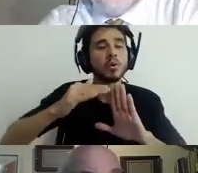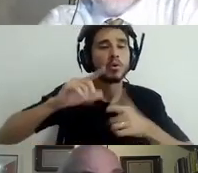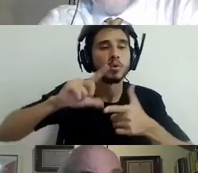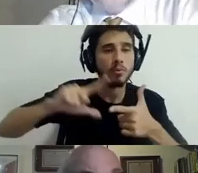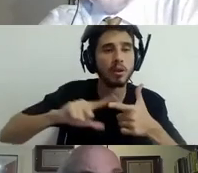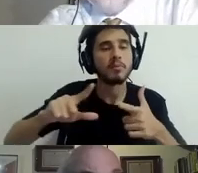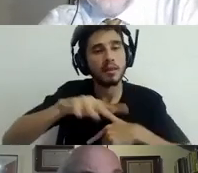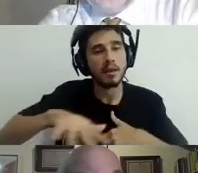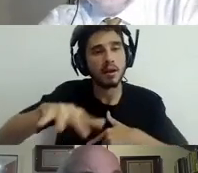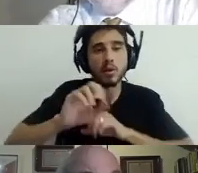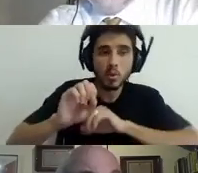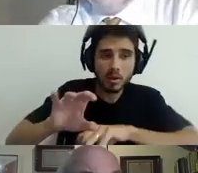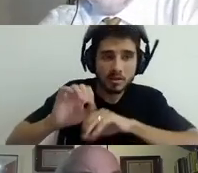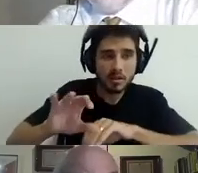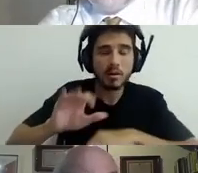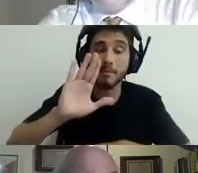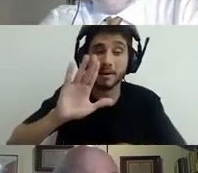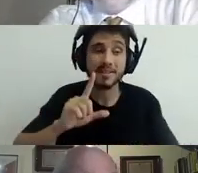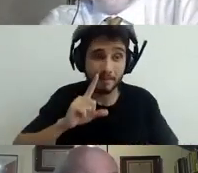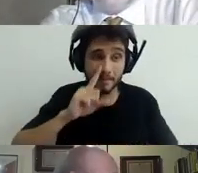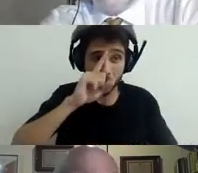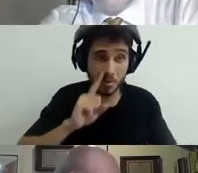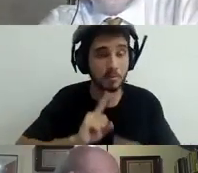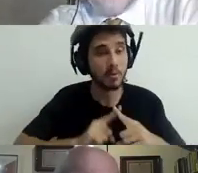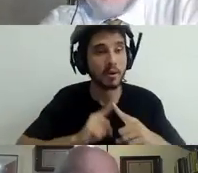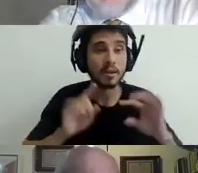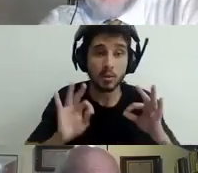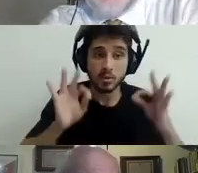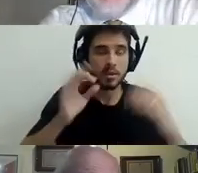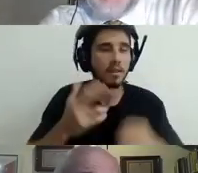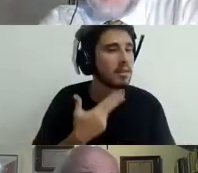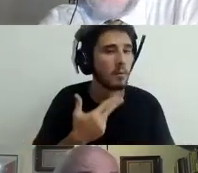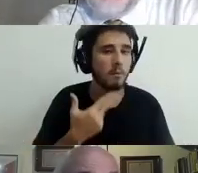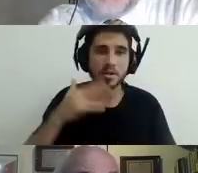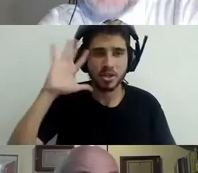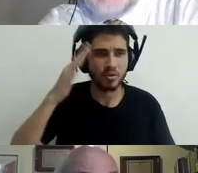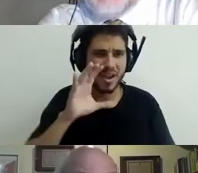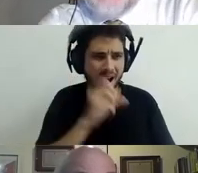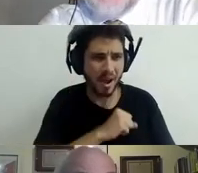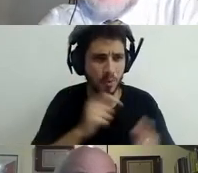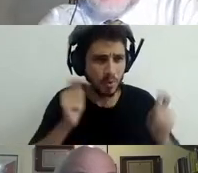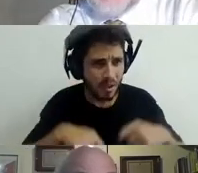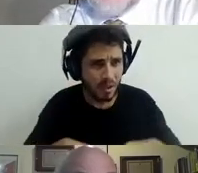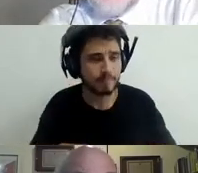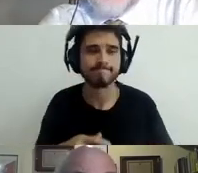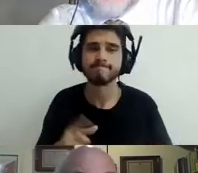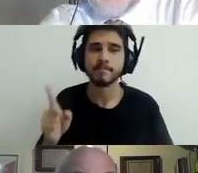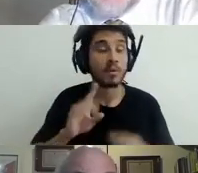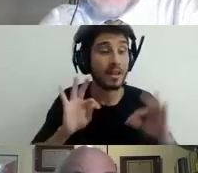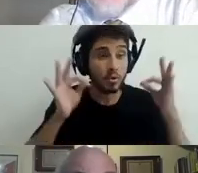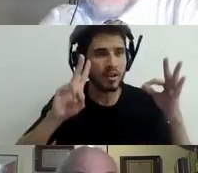into policy makers and they think that technology can solve everything. But as the economists has